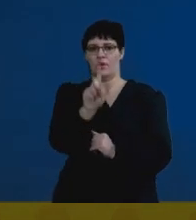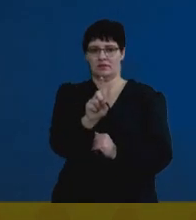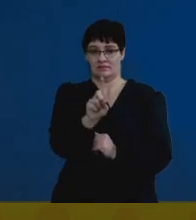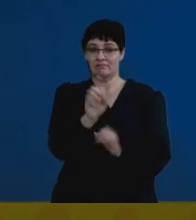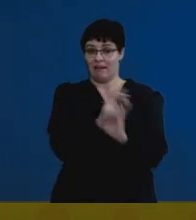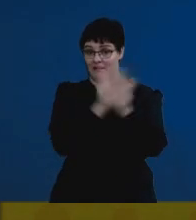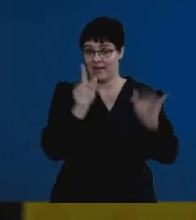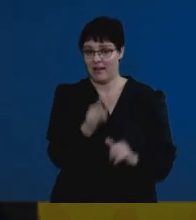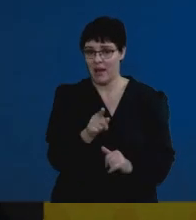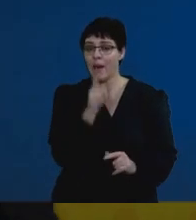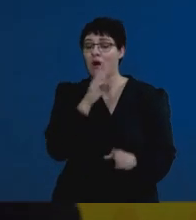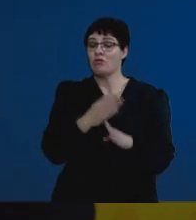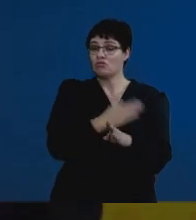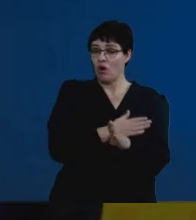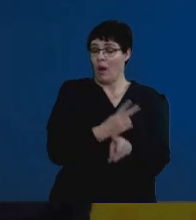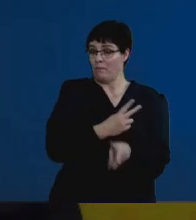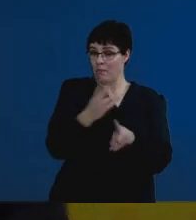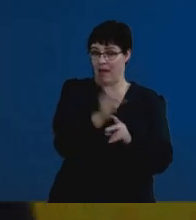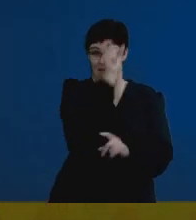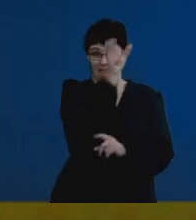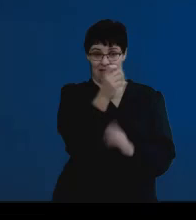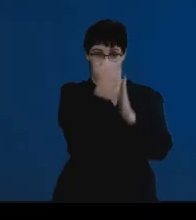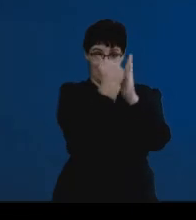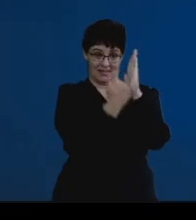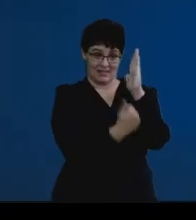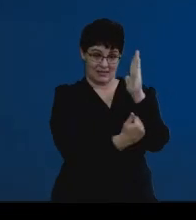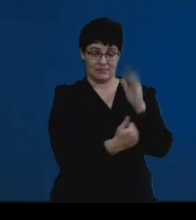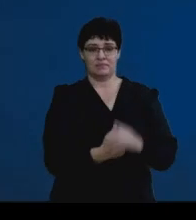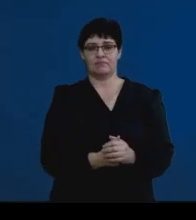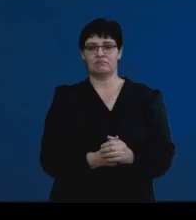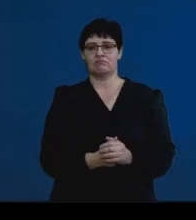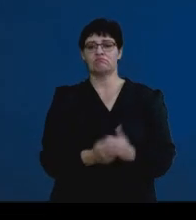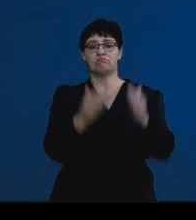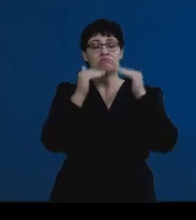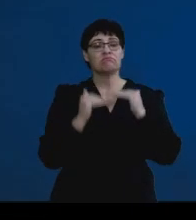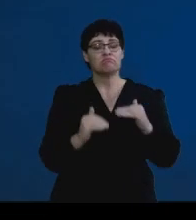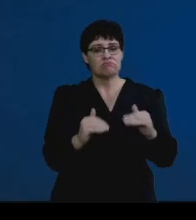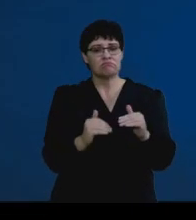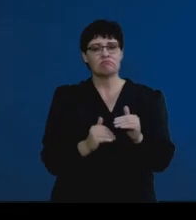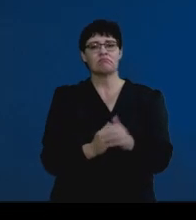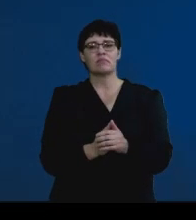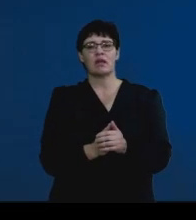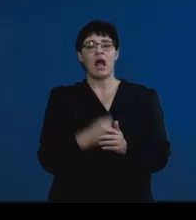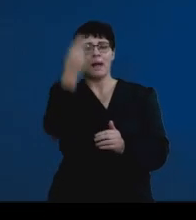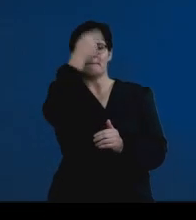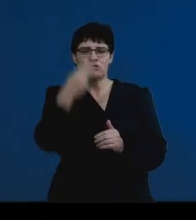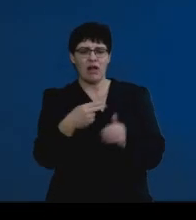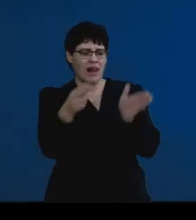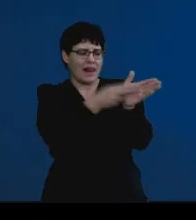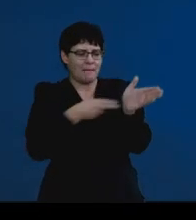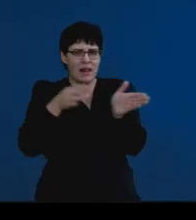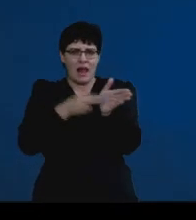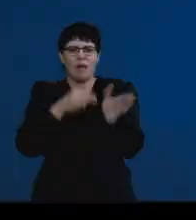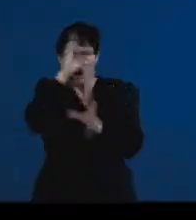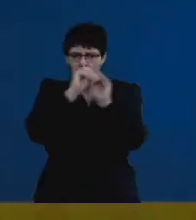So make sure you start preparing your terminology list. Also learn how to label relevant diagrams in each section.